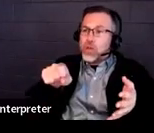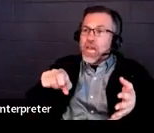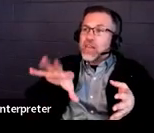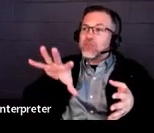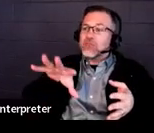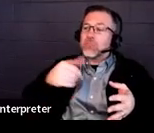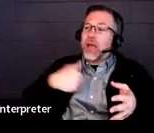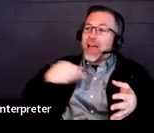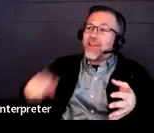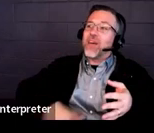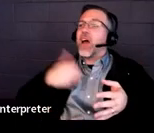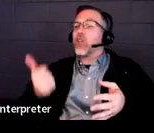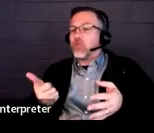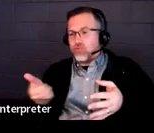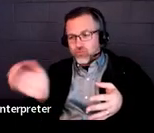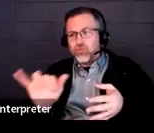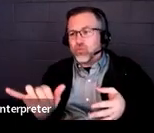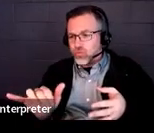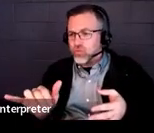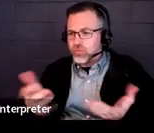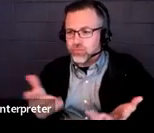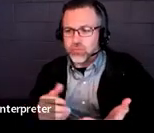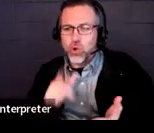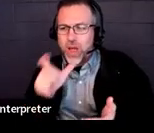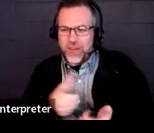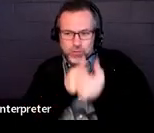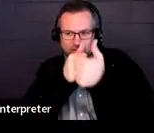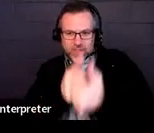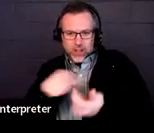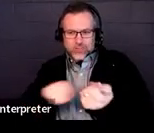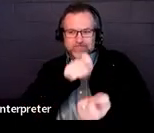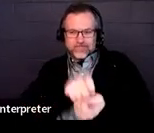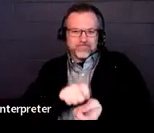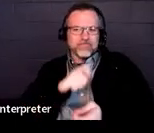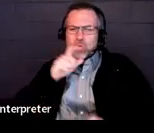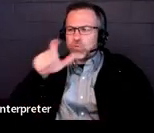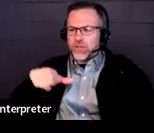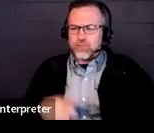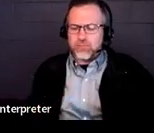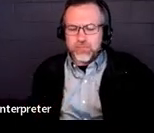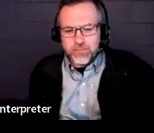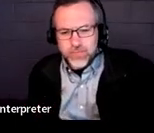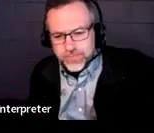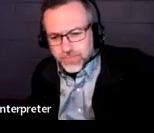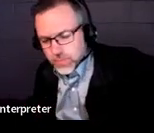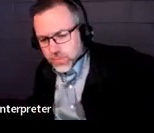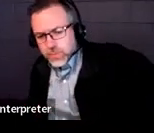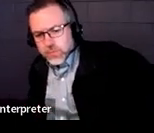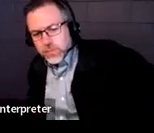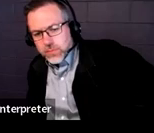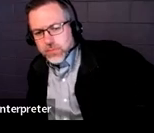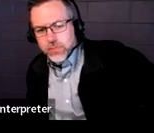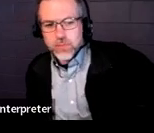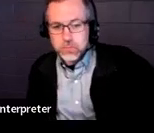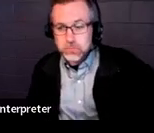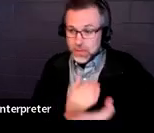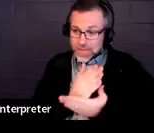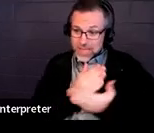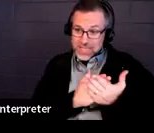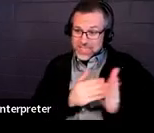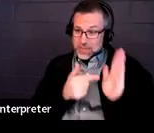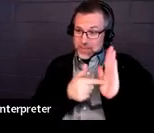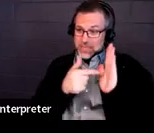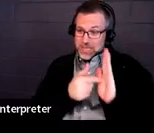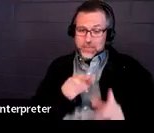could include other things under the functional performance section. So some examples are their general